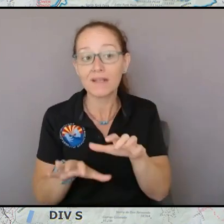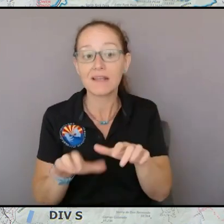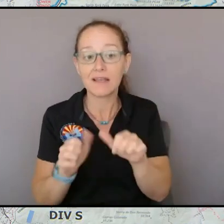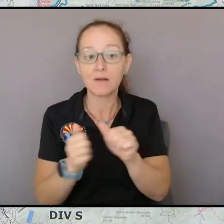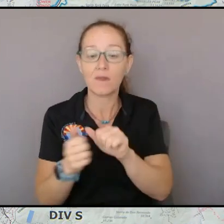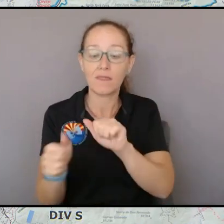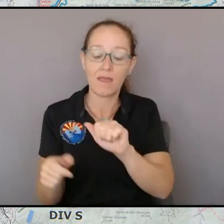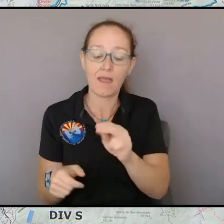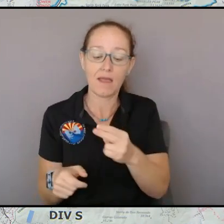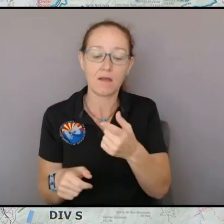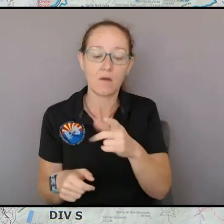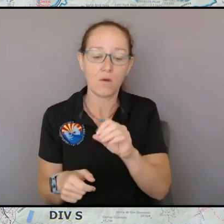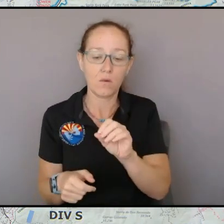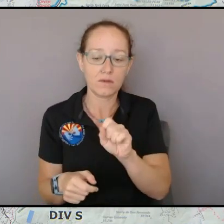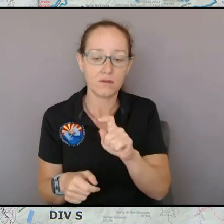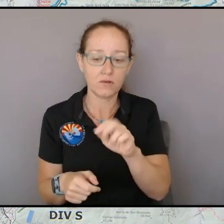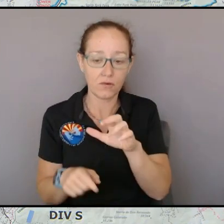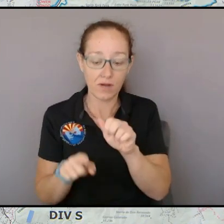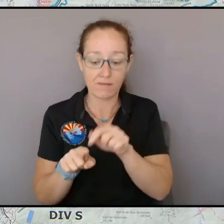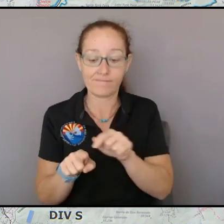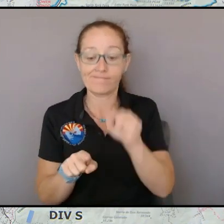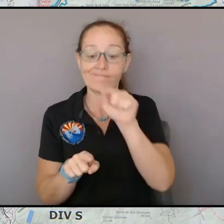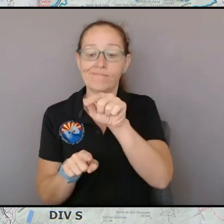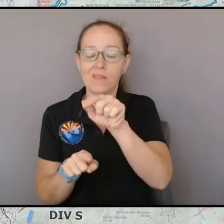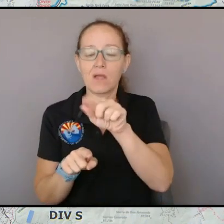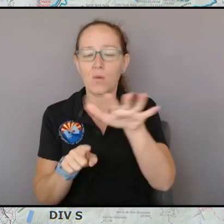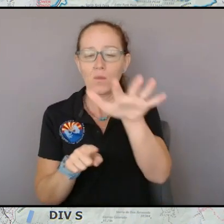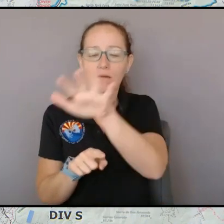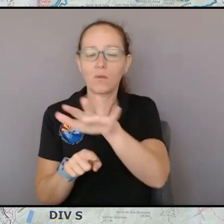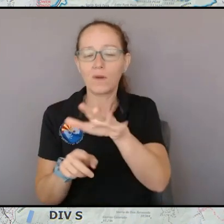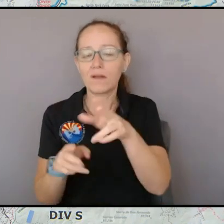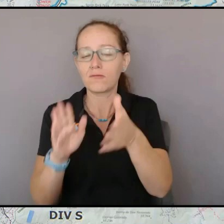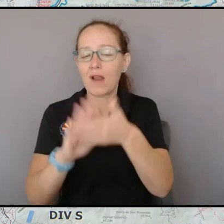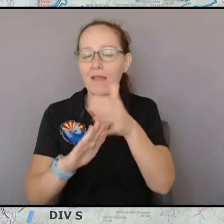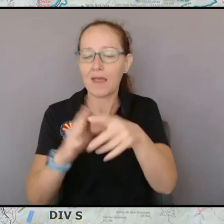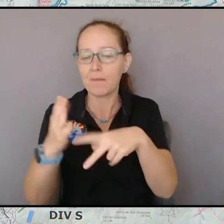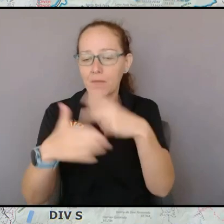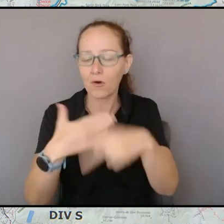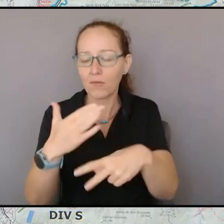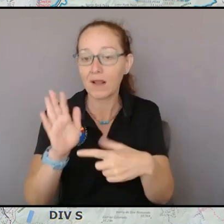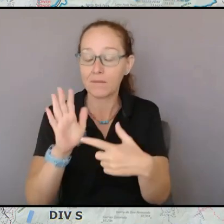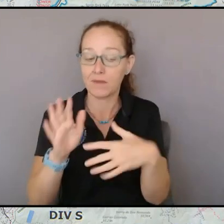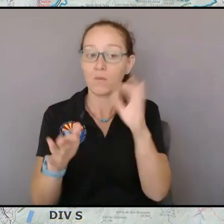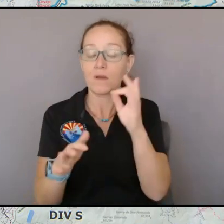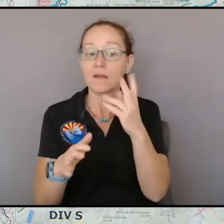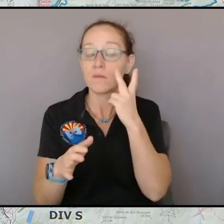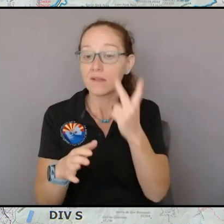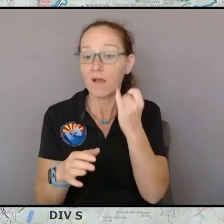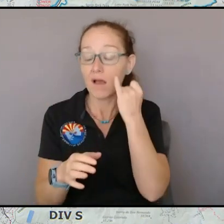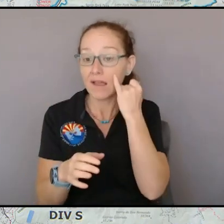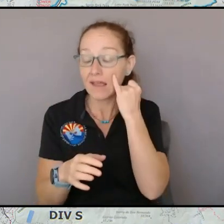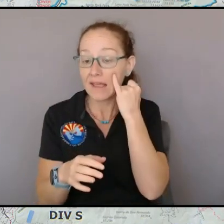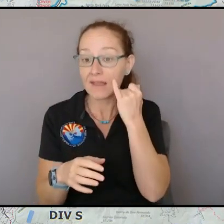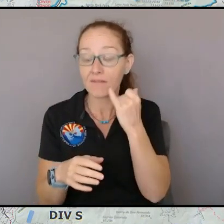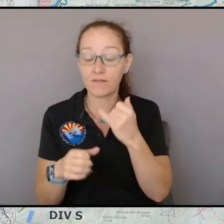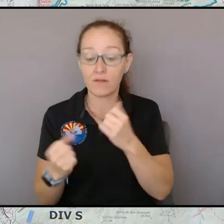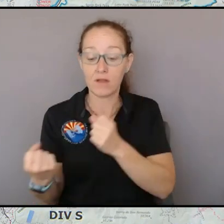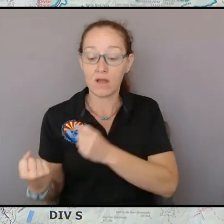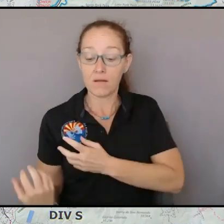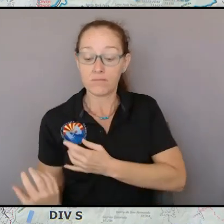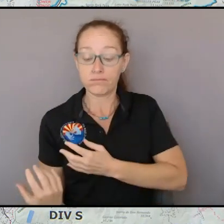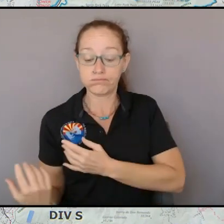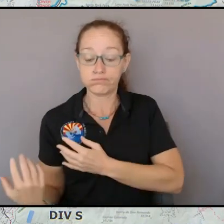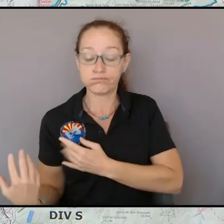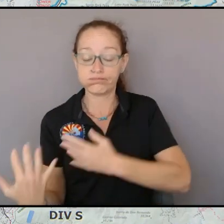was that there are certain drainages where under strong southwest winds that the the drainages were actually blowing the opposite